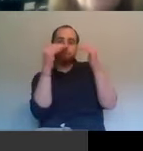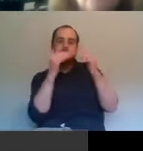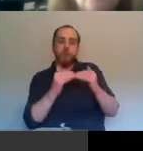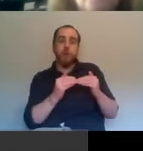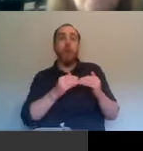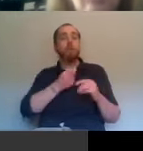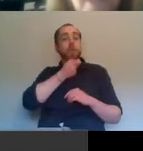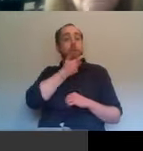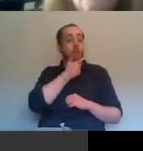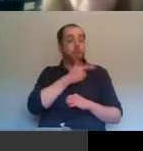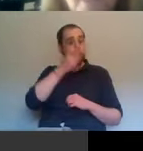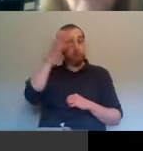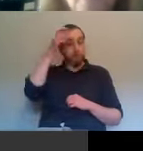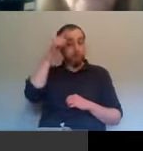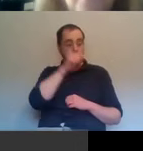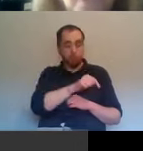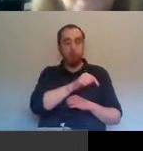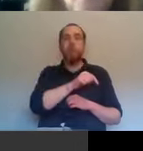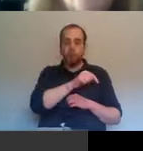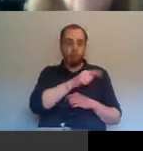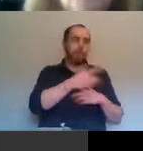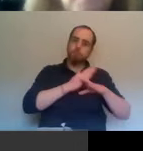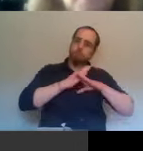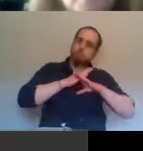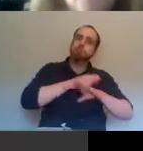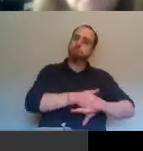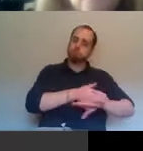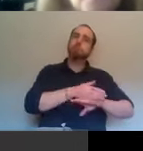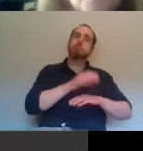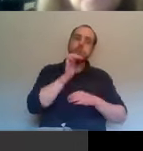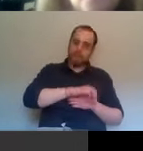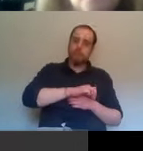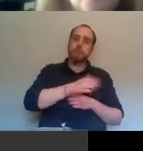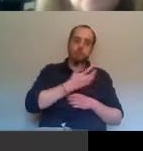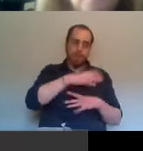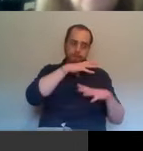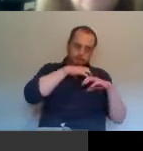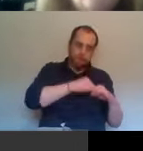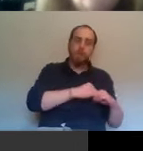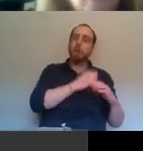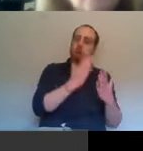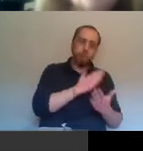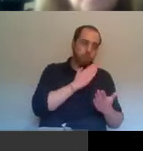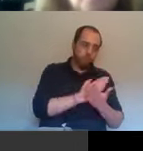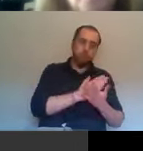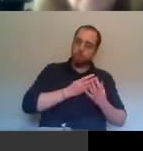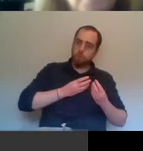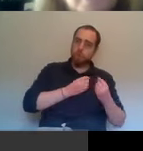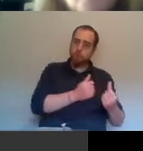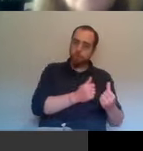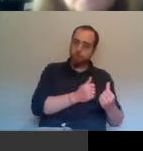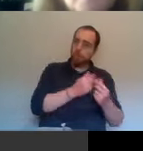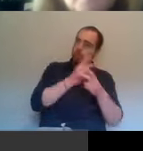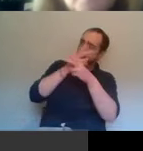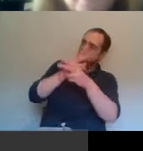made very serious efforts, the Irish government has made very serious efforts to look after the Northern Ireland